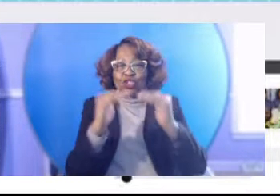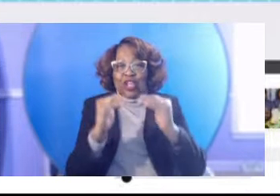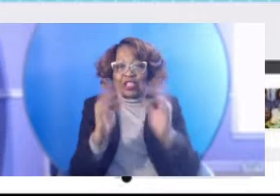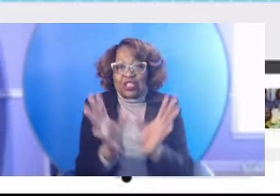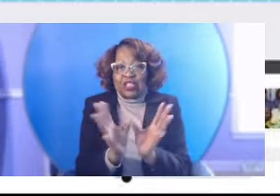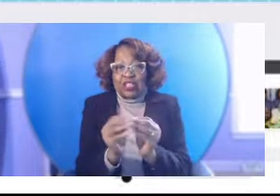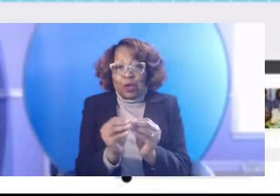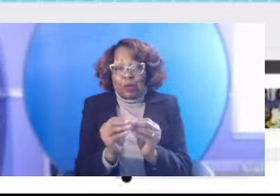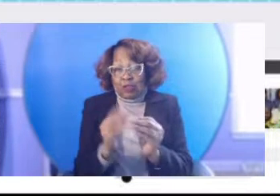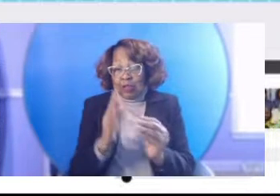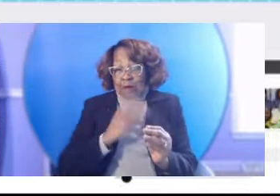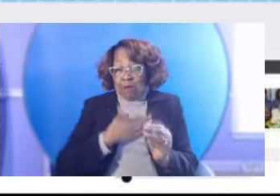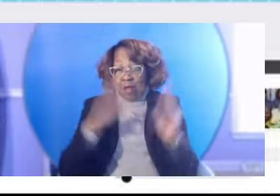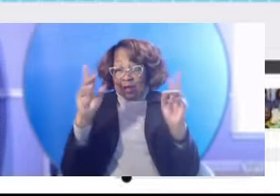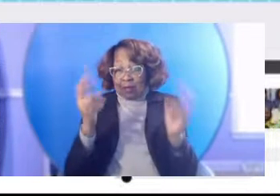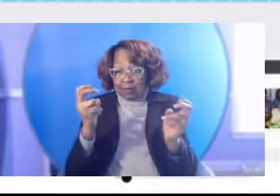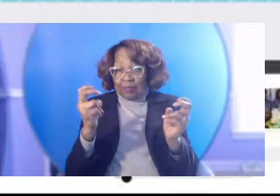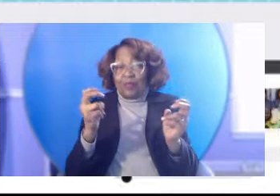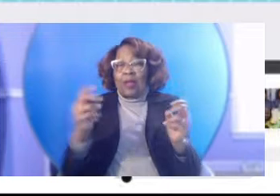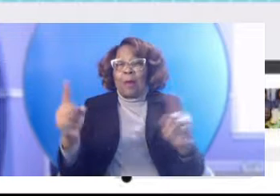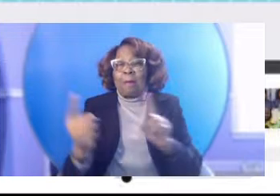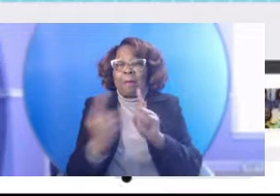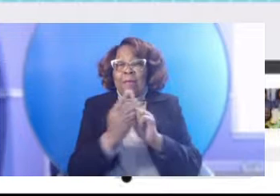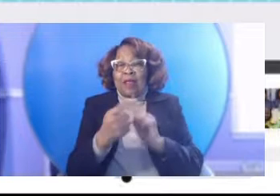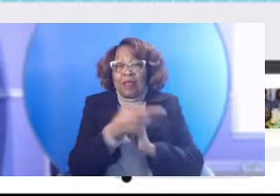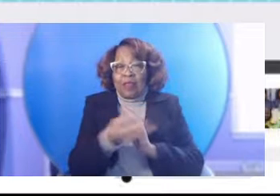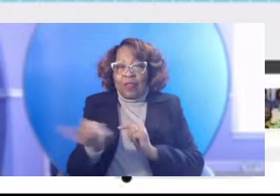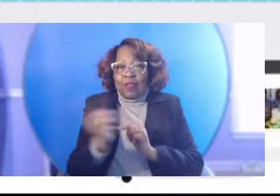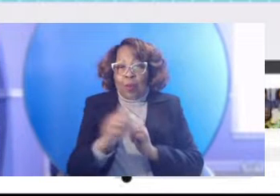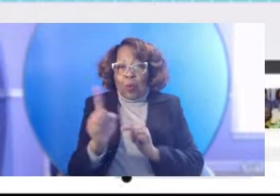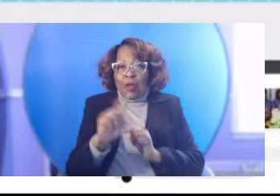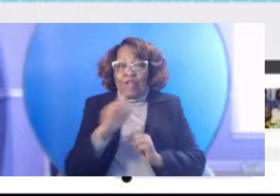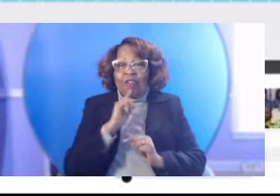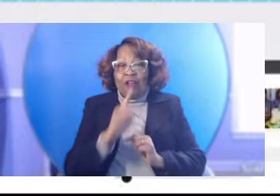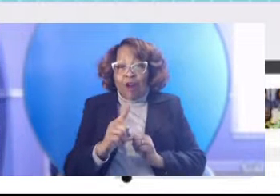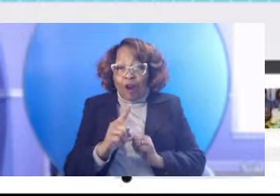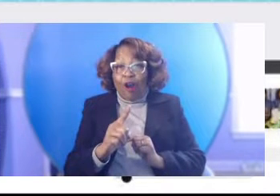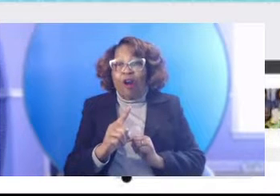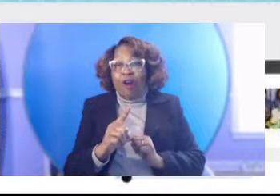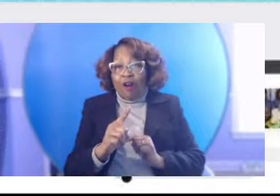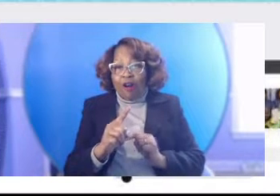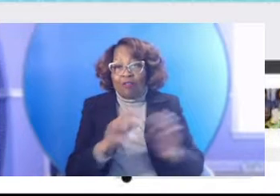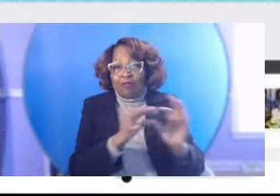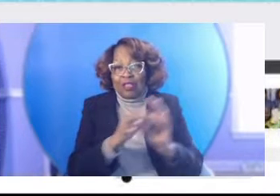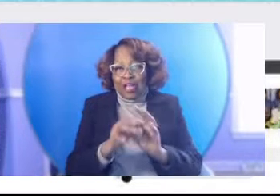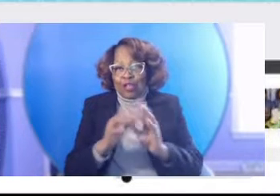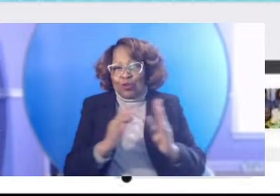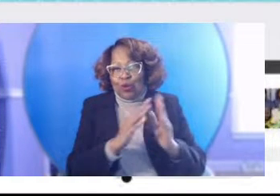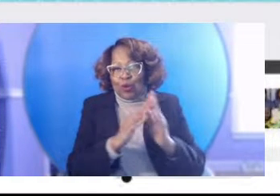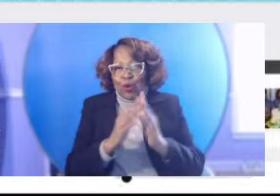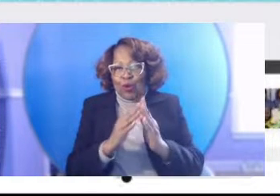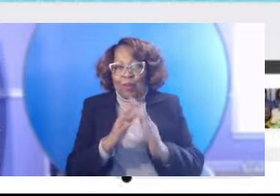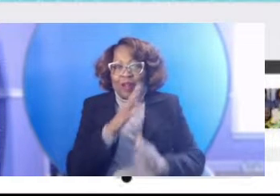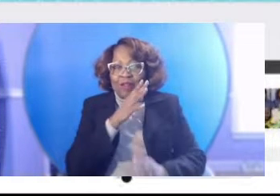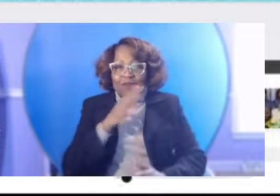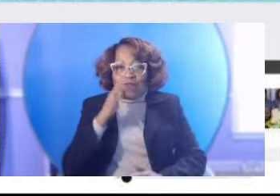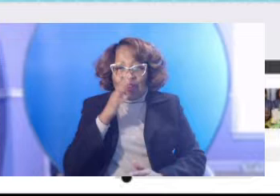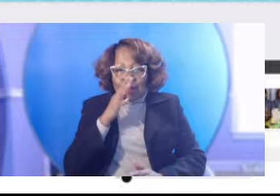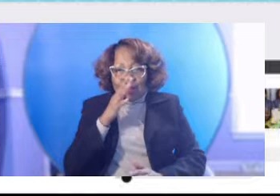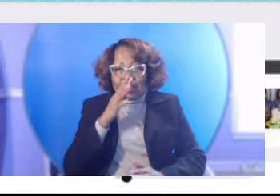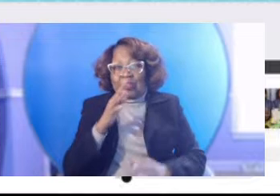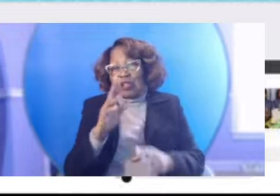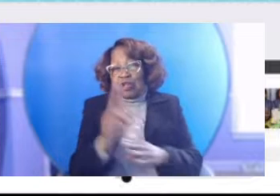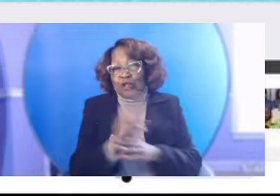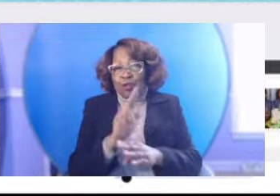session today is Meet Them Where They Are, How Urban Farming can be used in